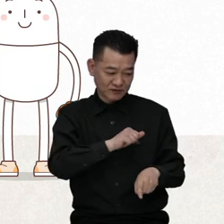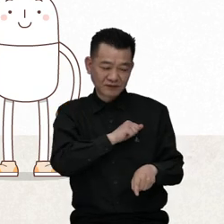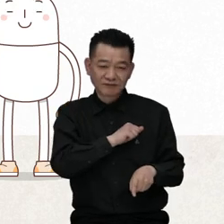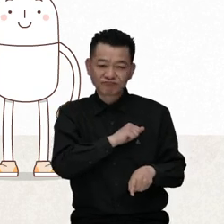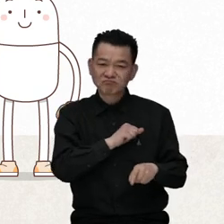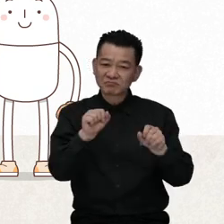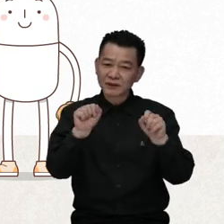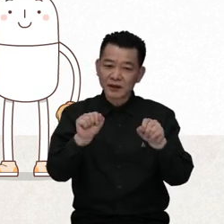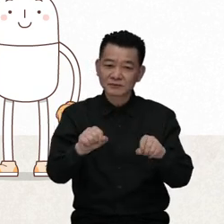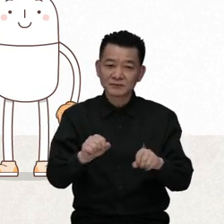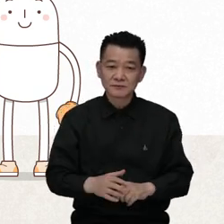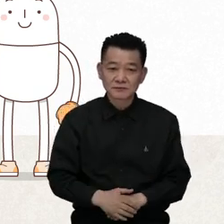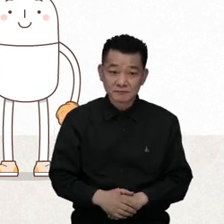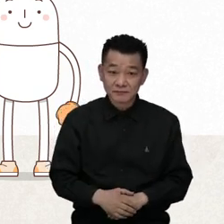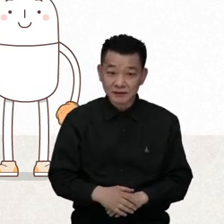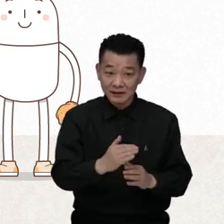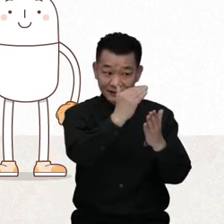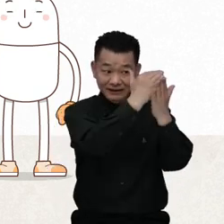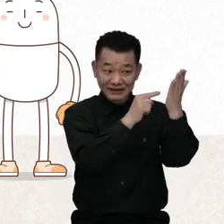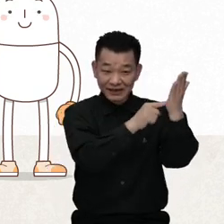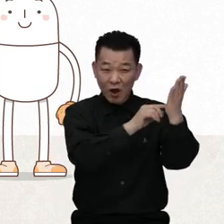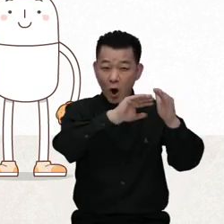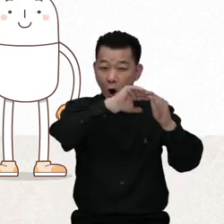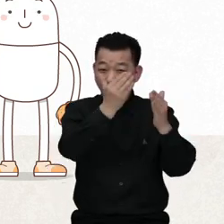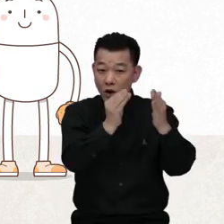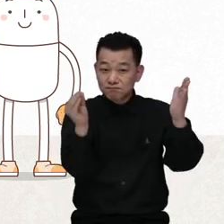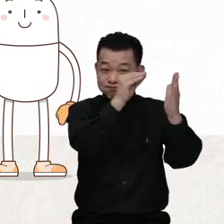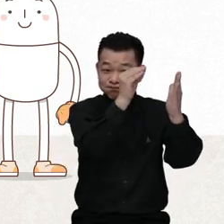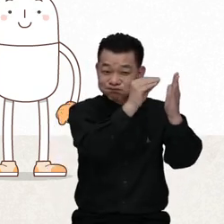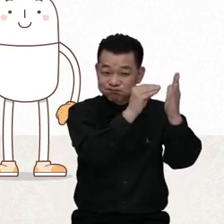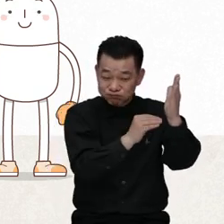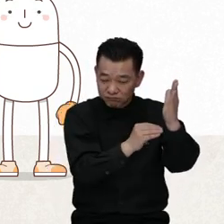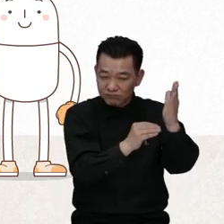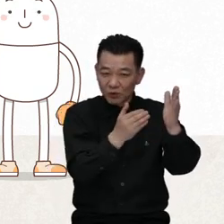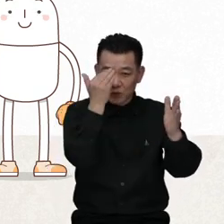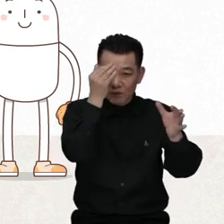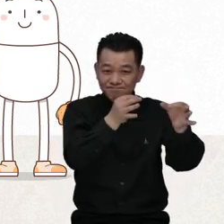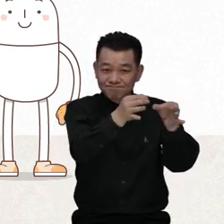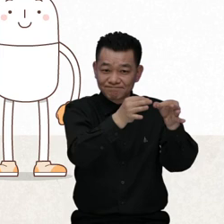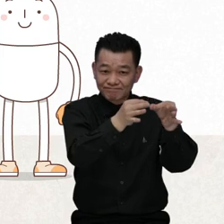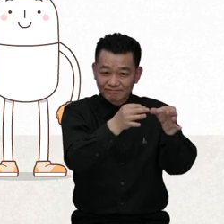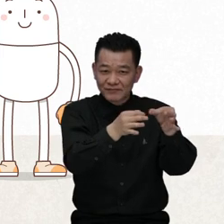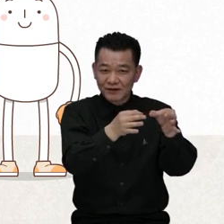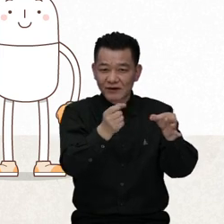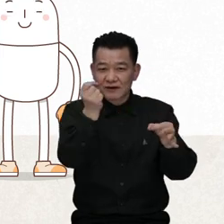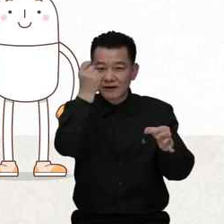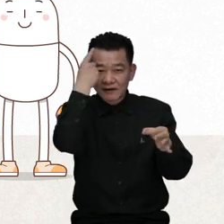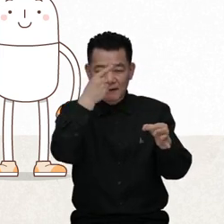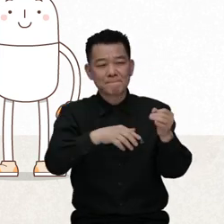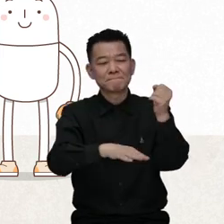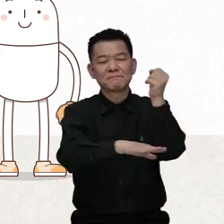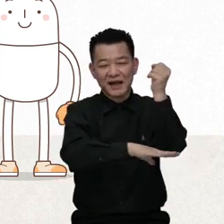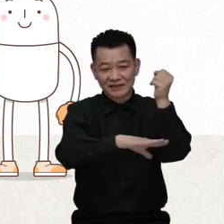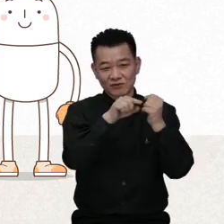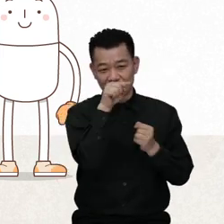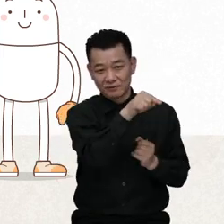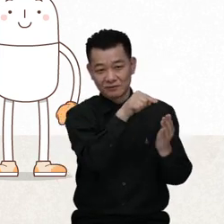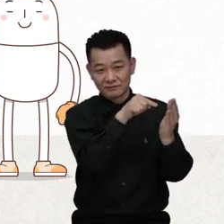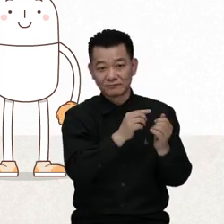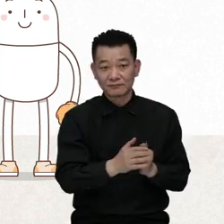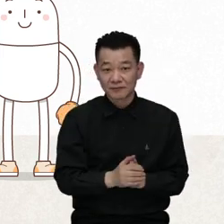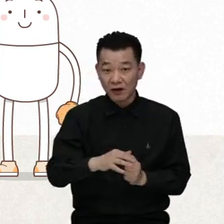and its fulfillment. It is also used for the interpretation and application of all the articles in the Convention,